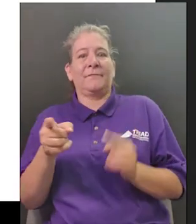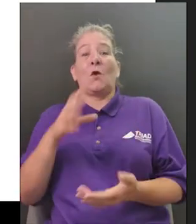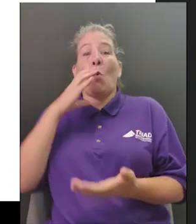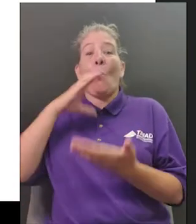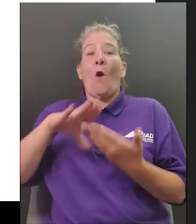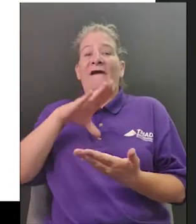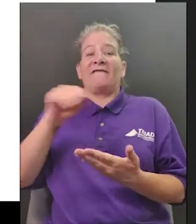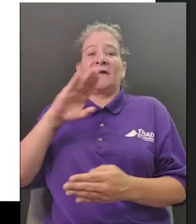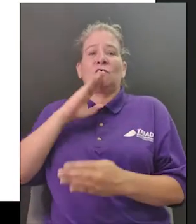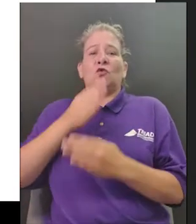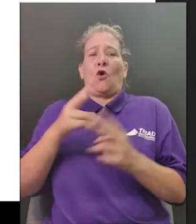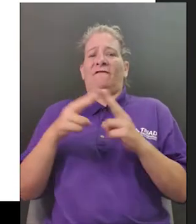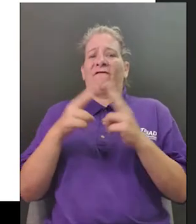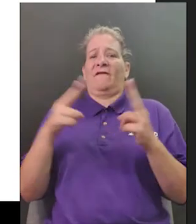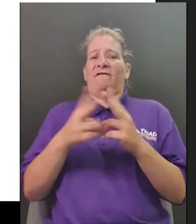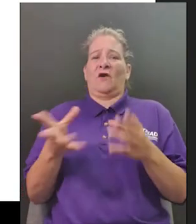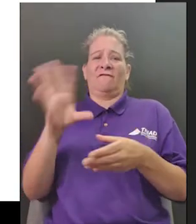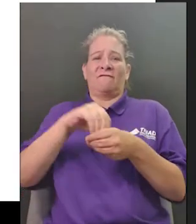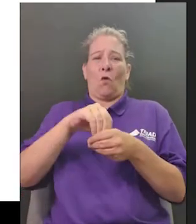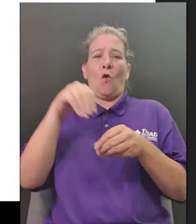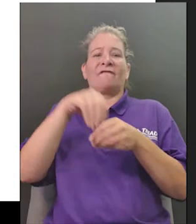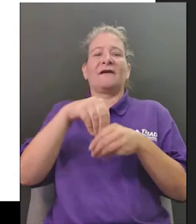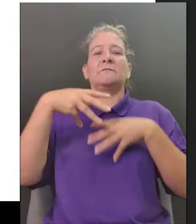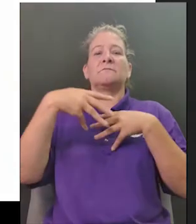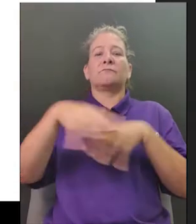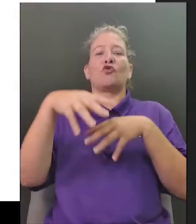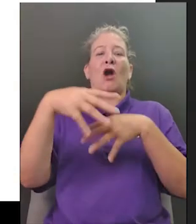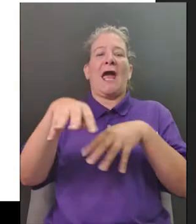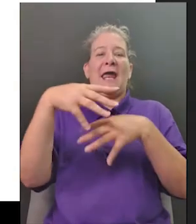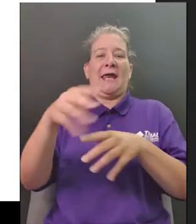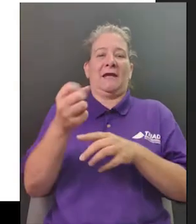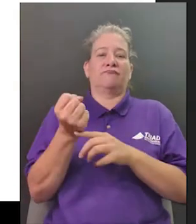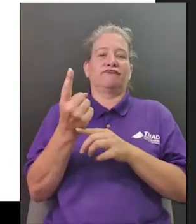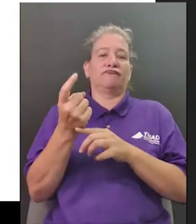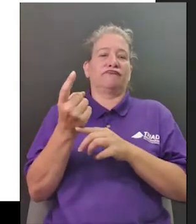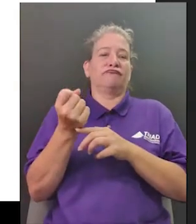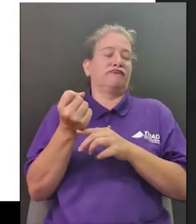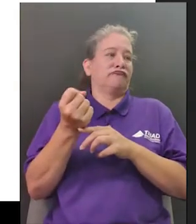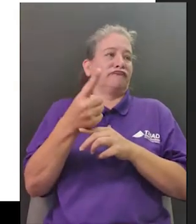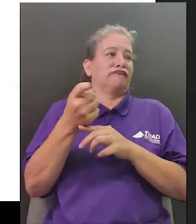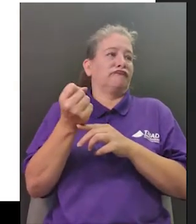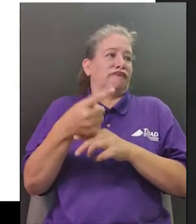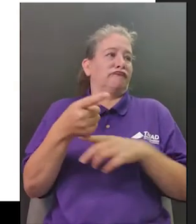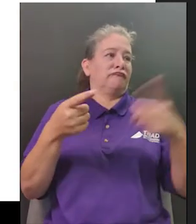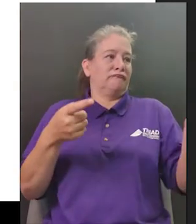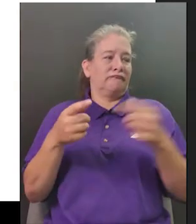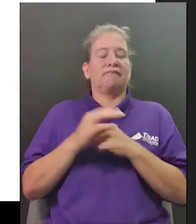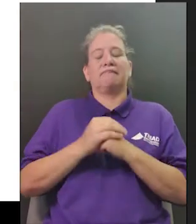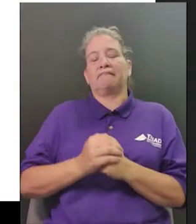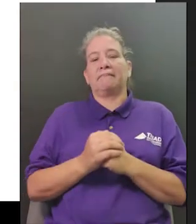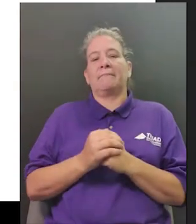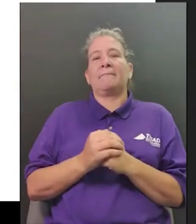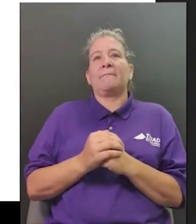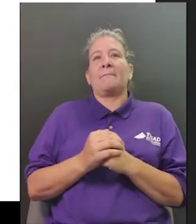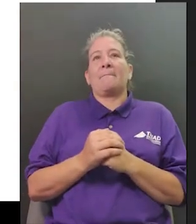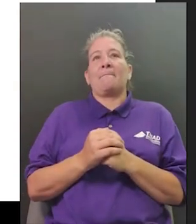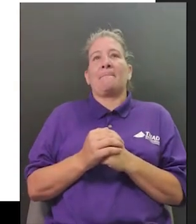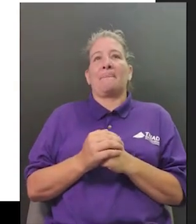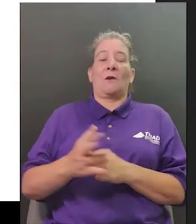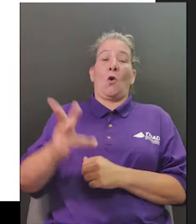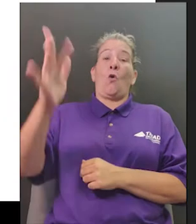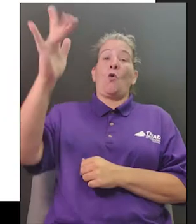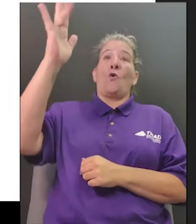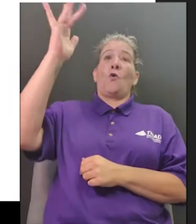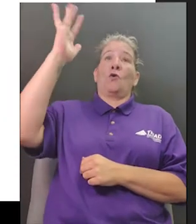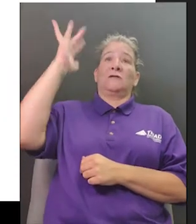house to thomas jefferson who opened up the white house and encouraged people to come and celebrate